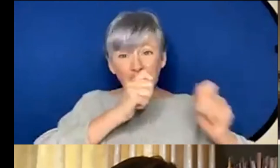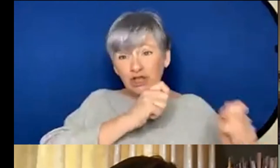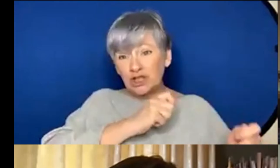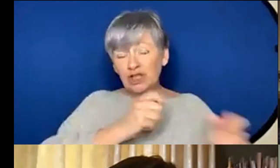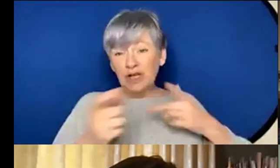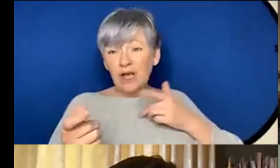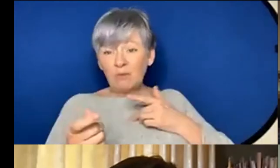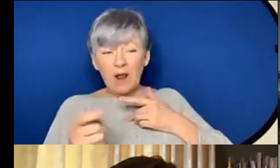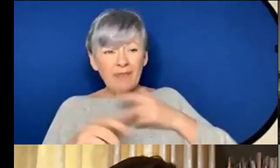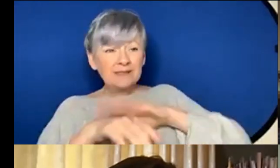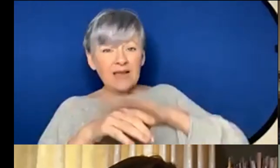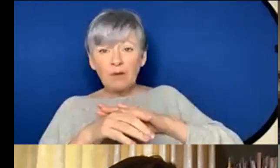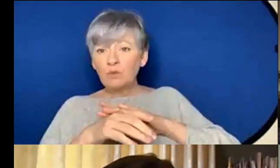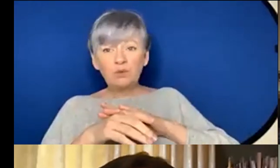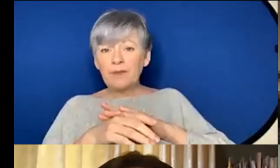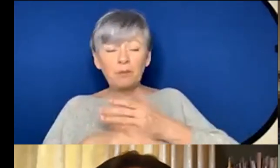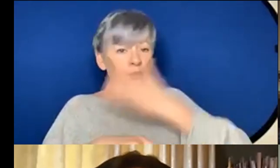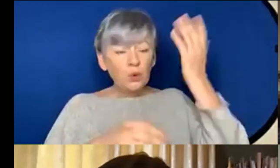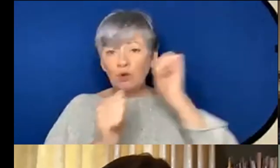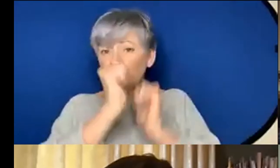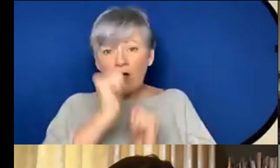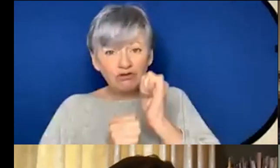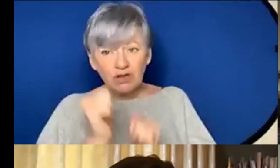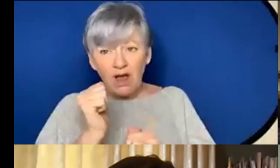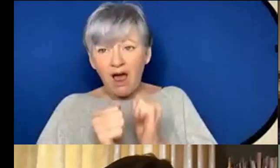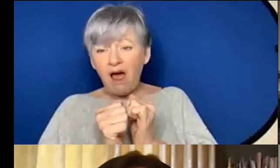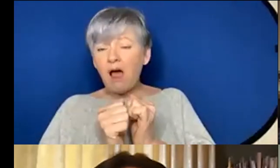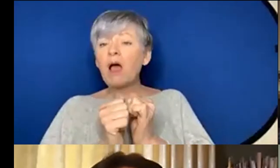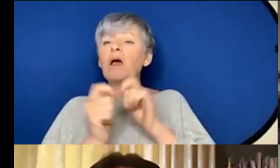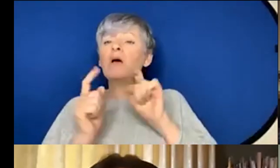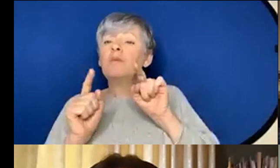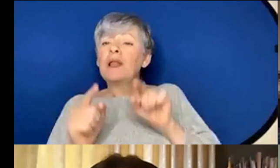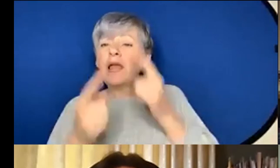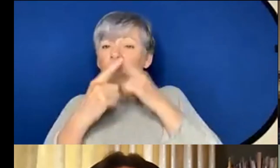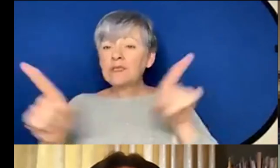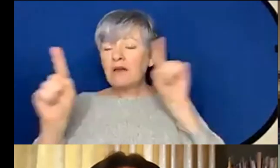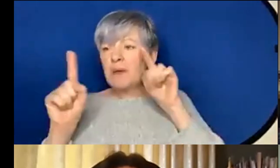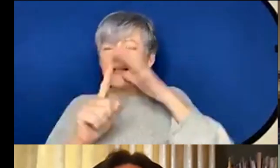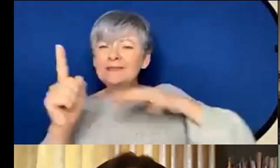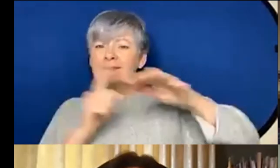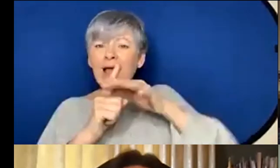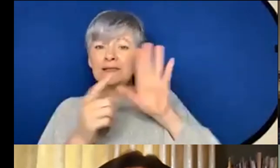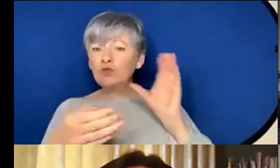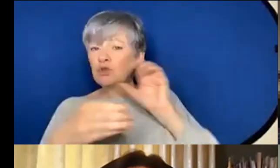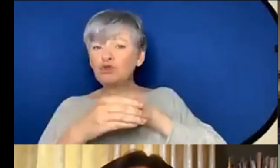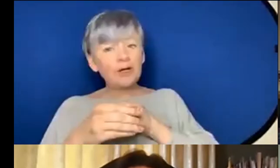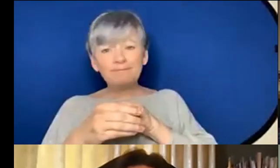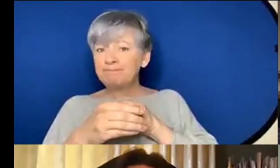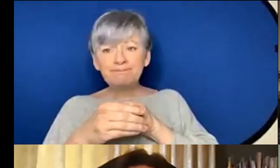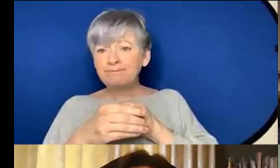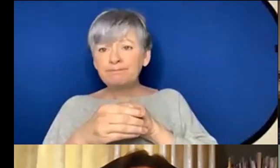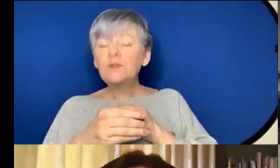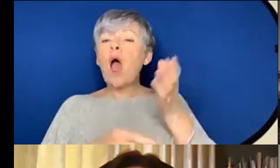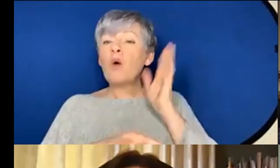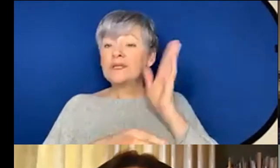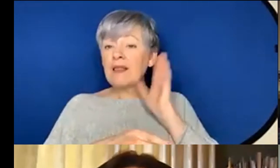structure um unlike a university there weren't many societies that I could join um so I was really lucky that